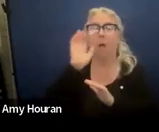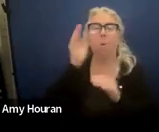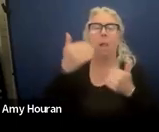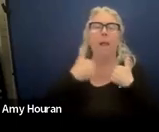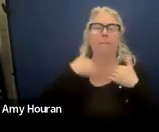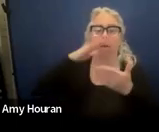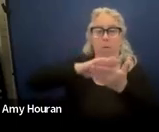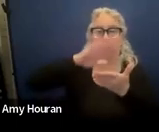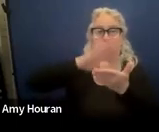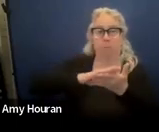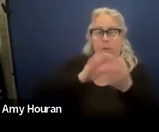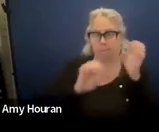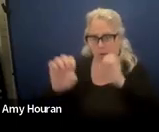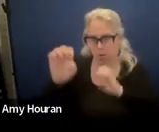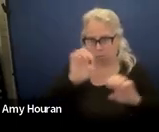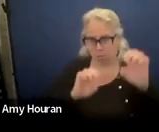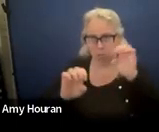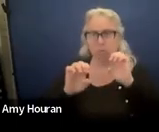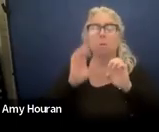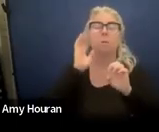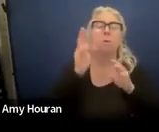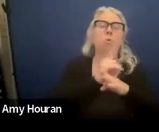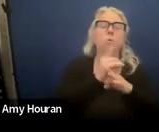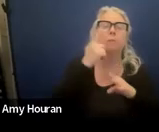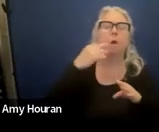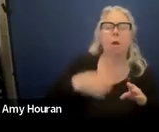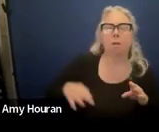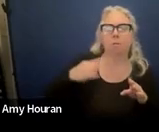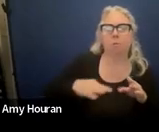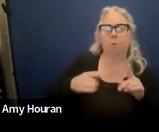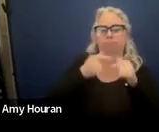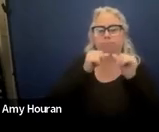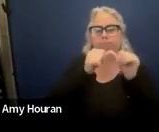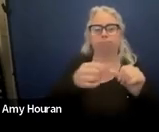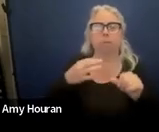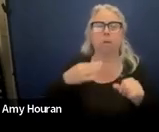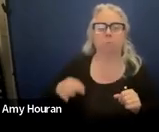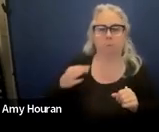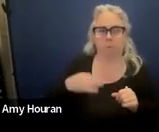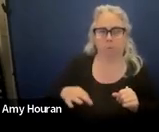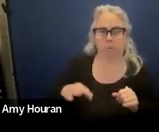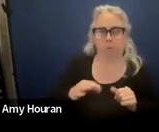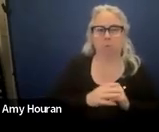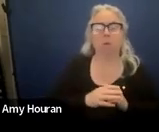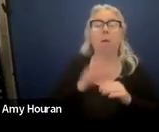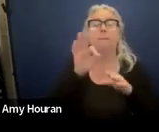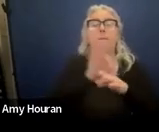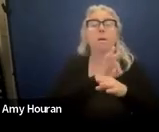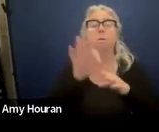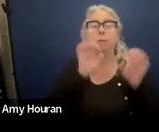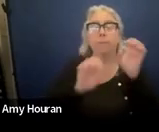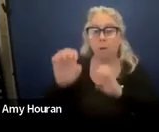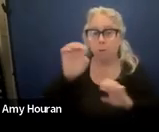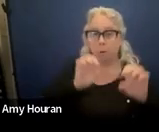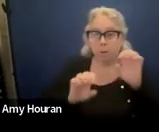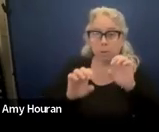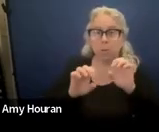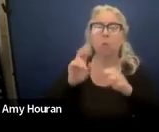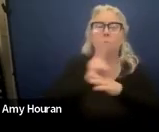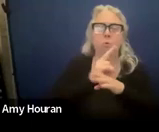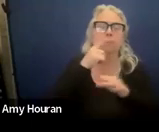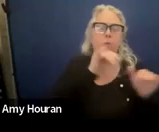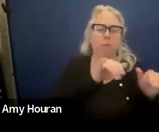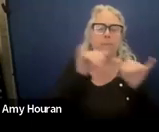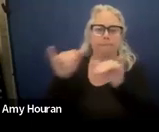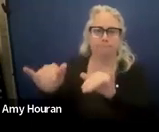academic evaluations that were used for eligibility or continuing eligibility your functional evaluations that were used for the same